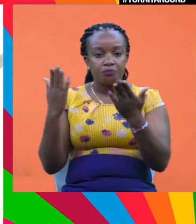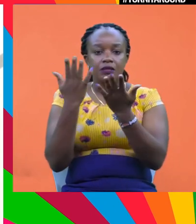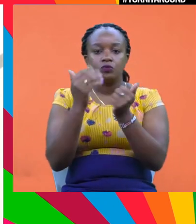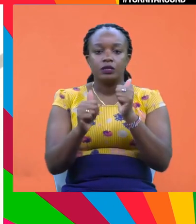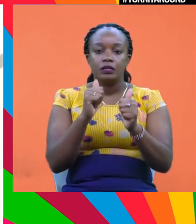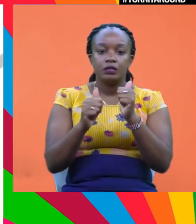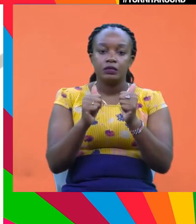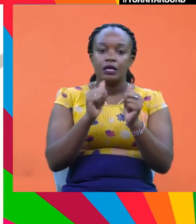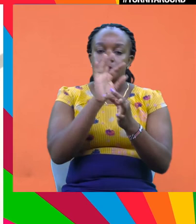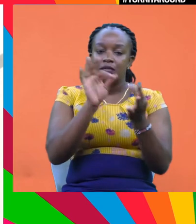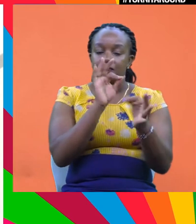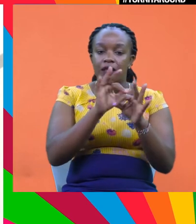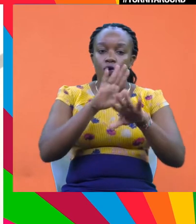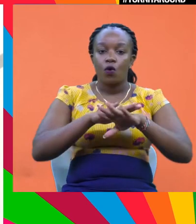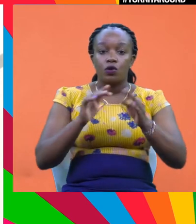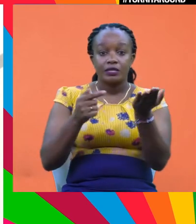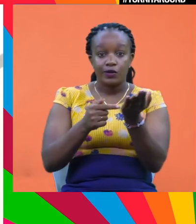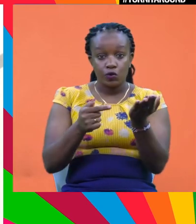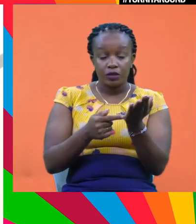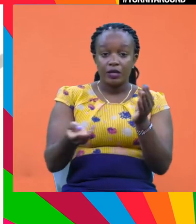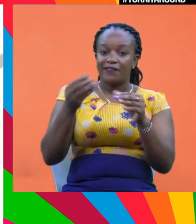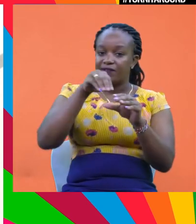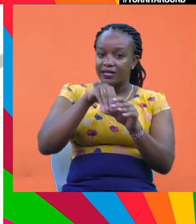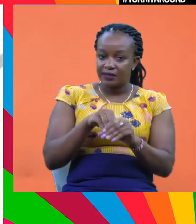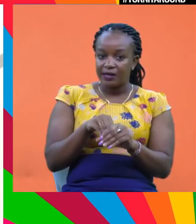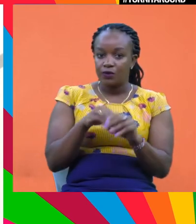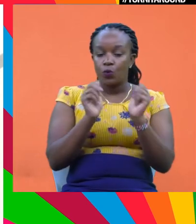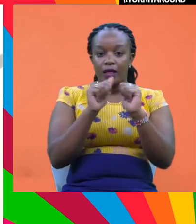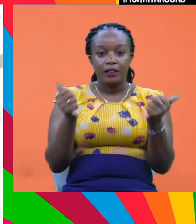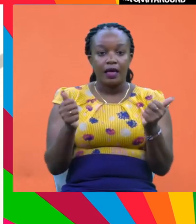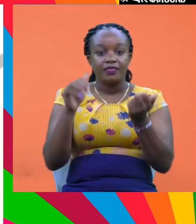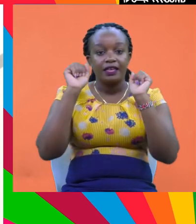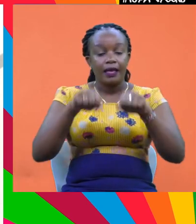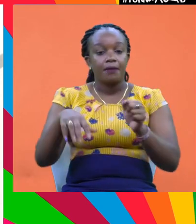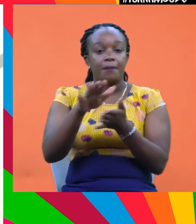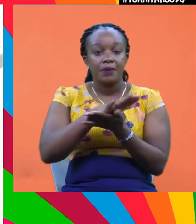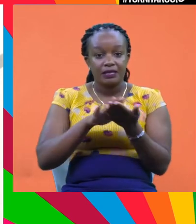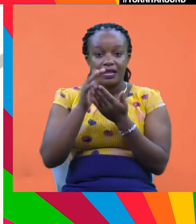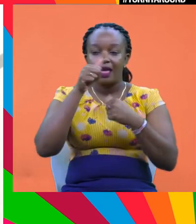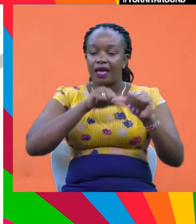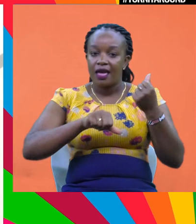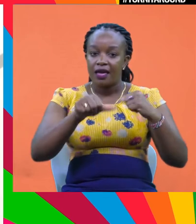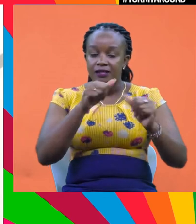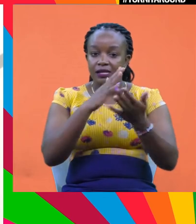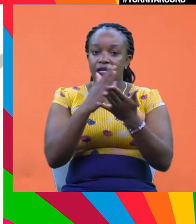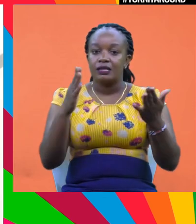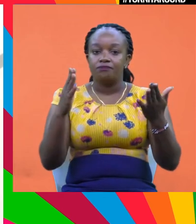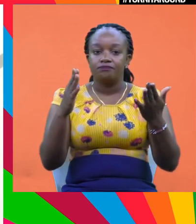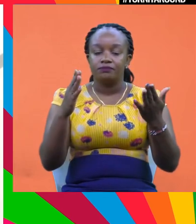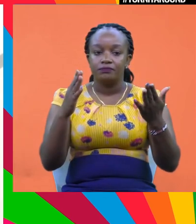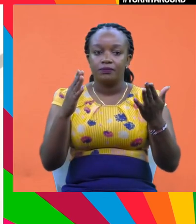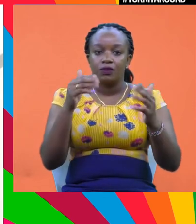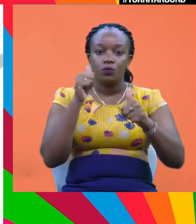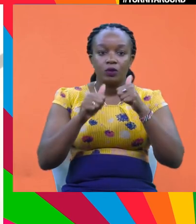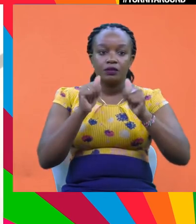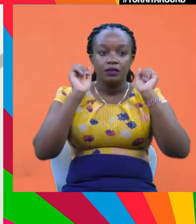technologies that are much longer term, very risky and very complex. They can basically act as a complement to and a partner